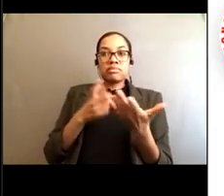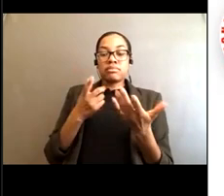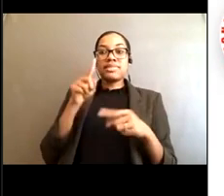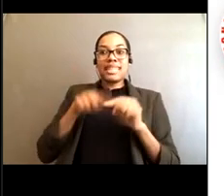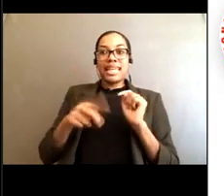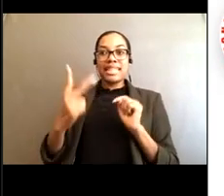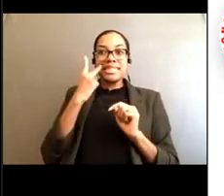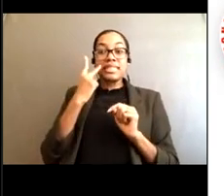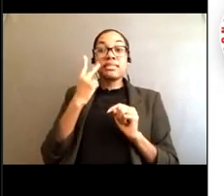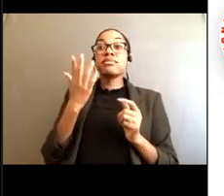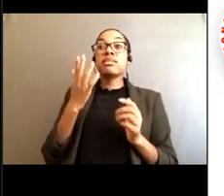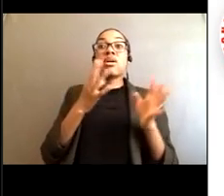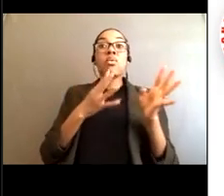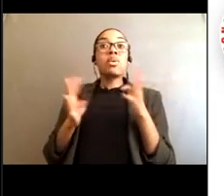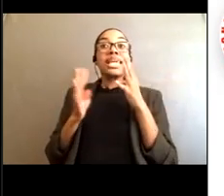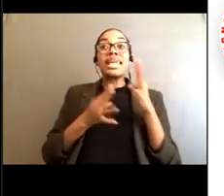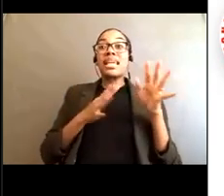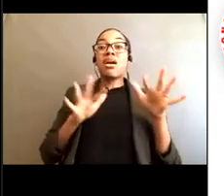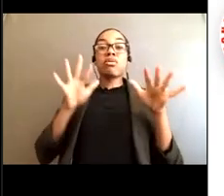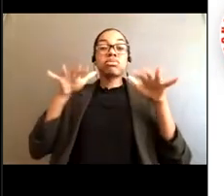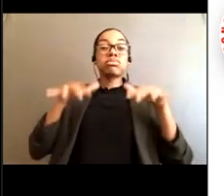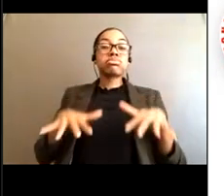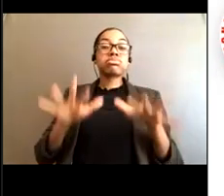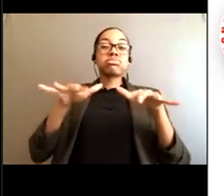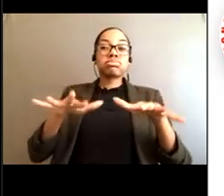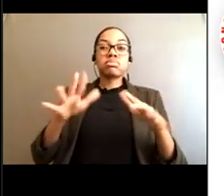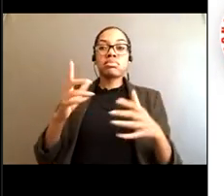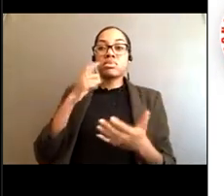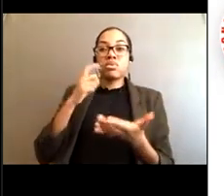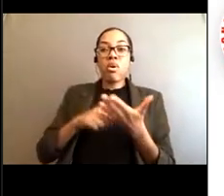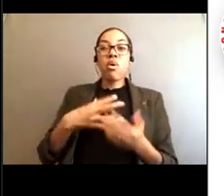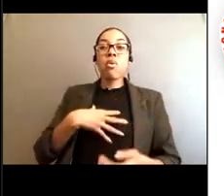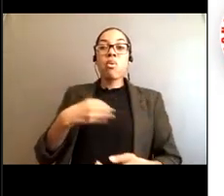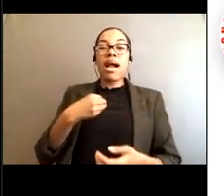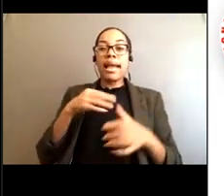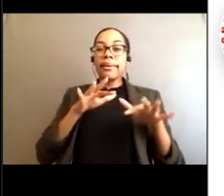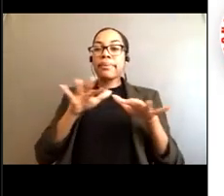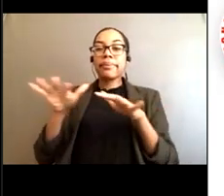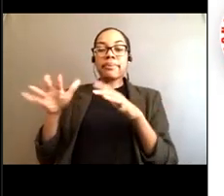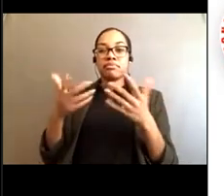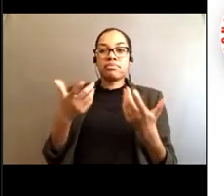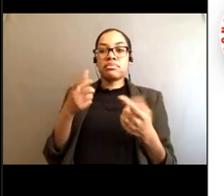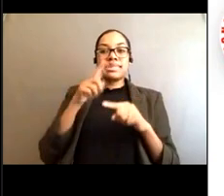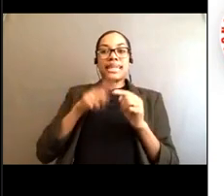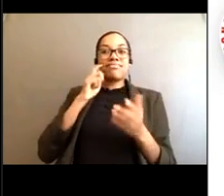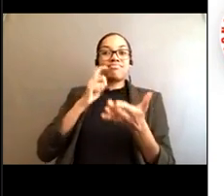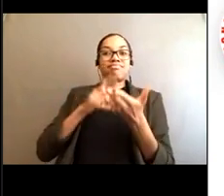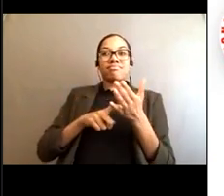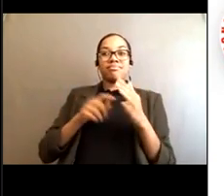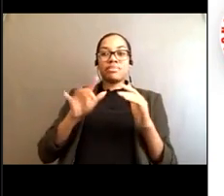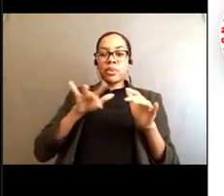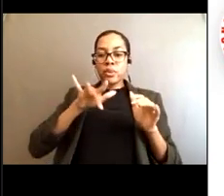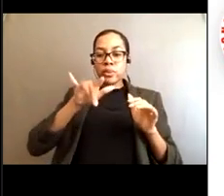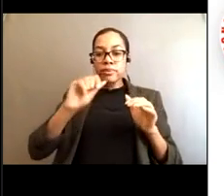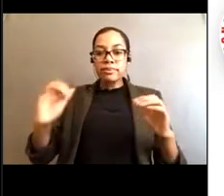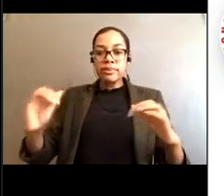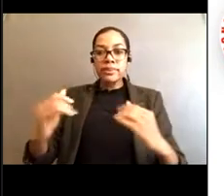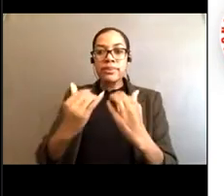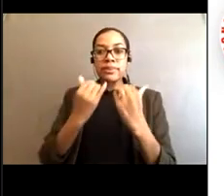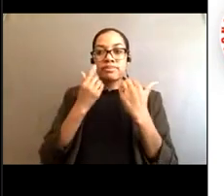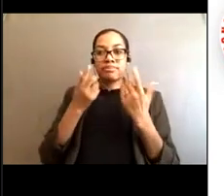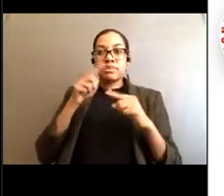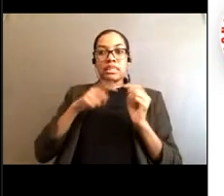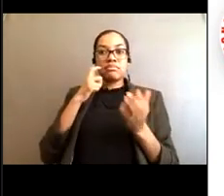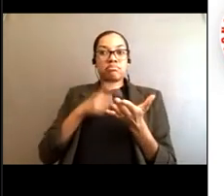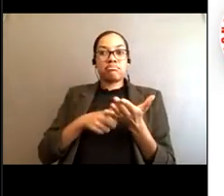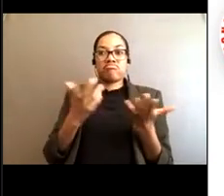foam. Sometimes it could look like a washer machine that it's very, very difficult to spot a rip current. So the best thing to